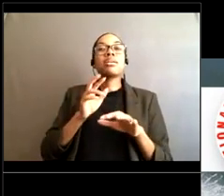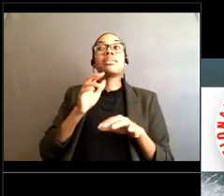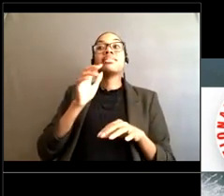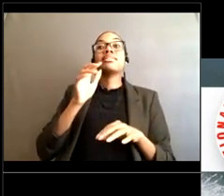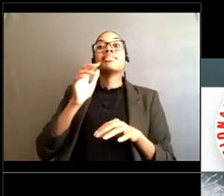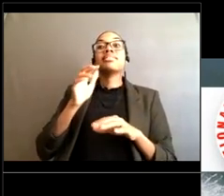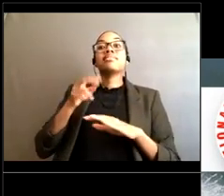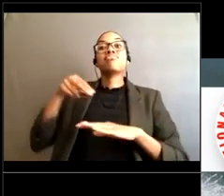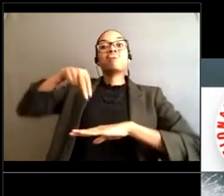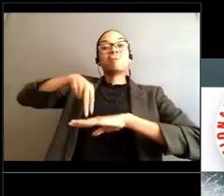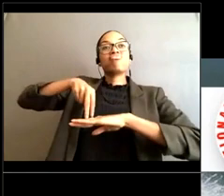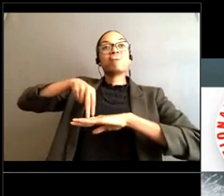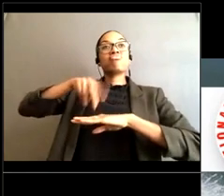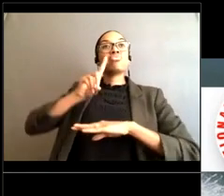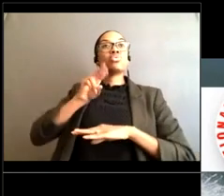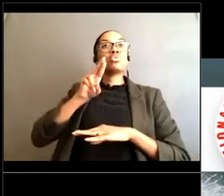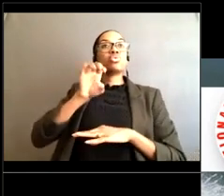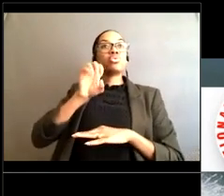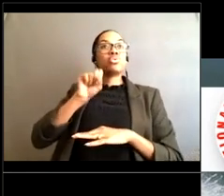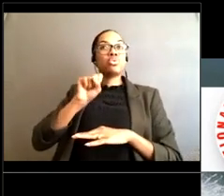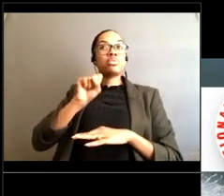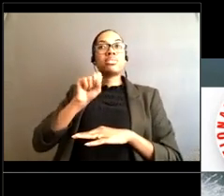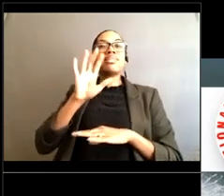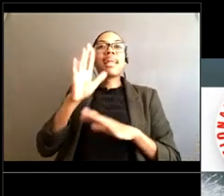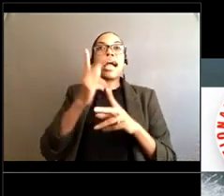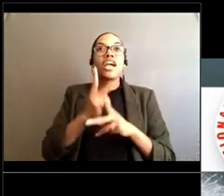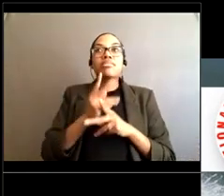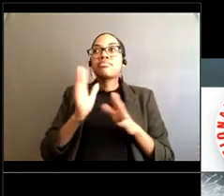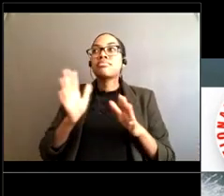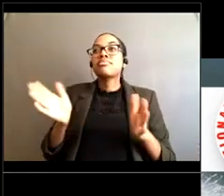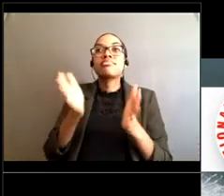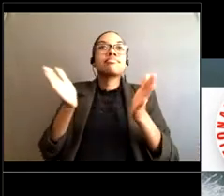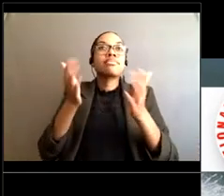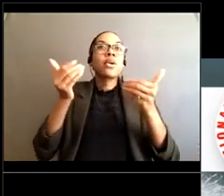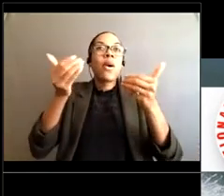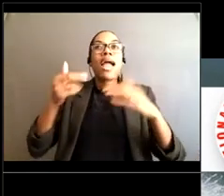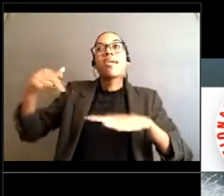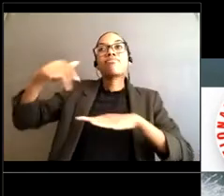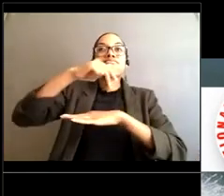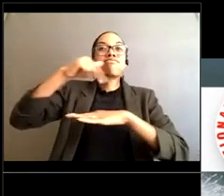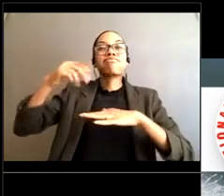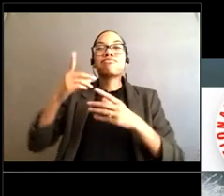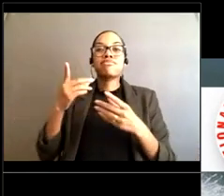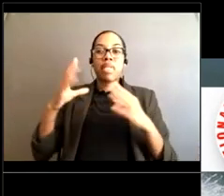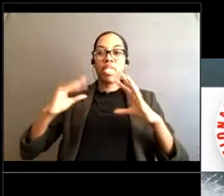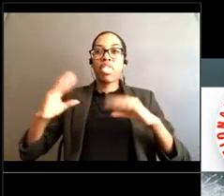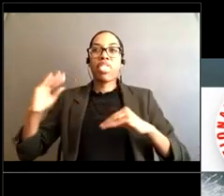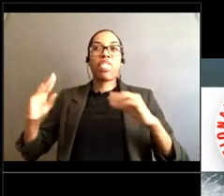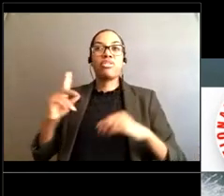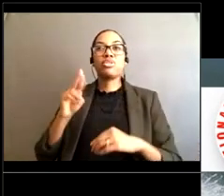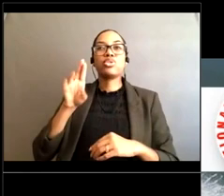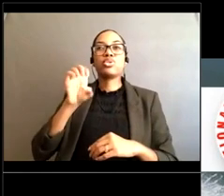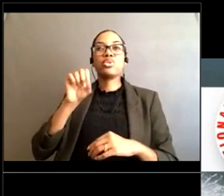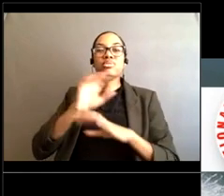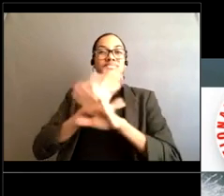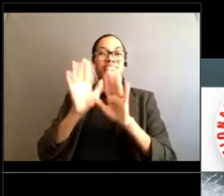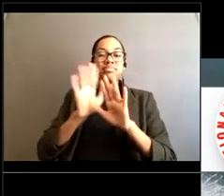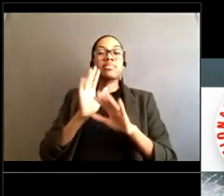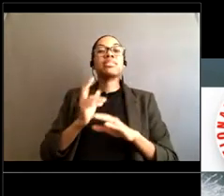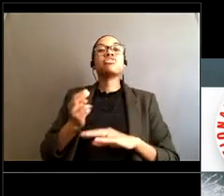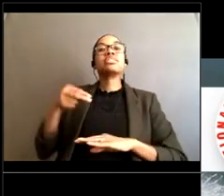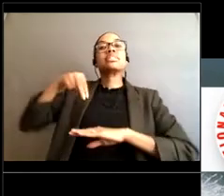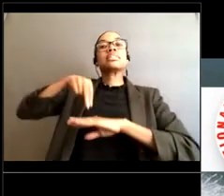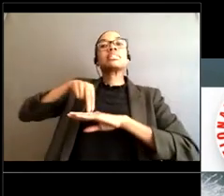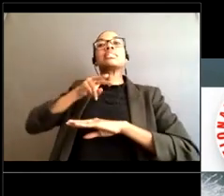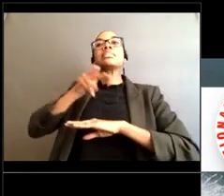you to use that vantage point on the beach access paths between the dunes You know stay where you need to stay don't don't destroy dunes